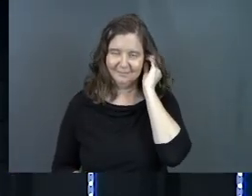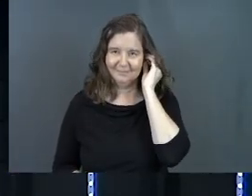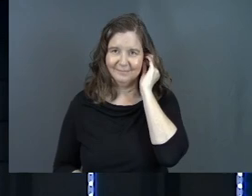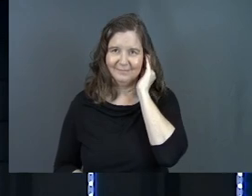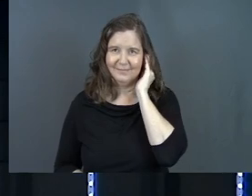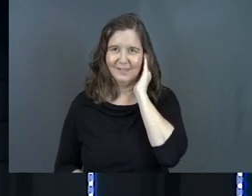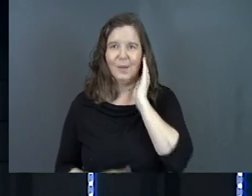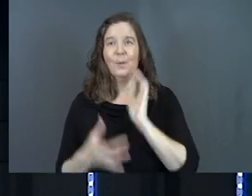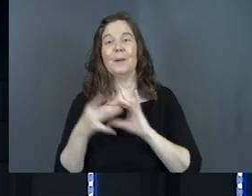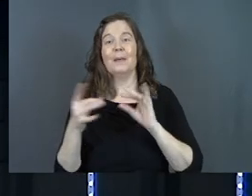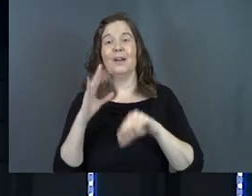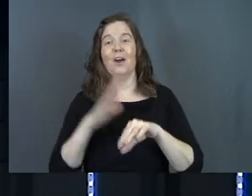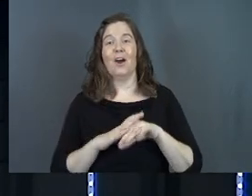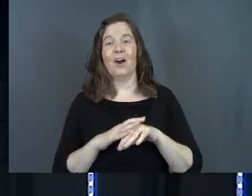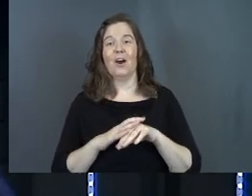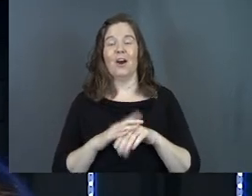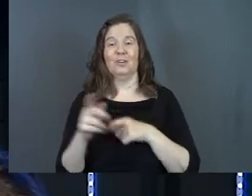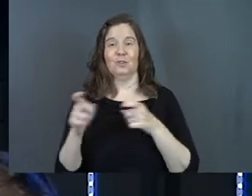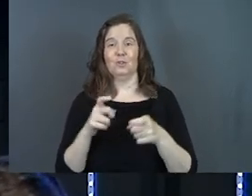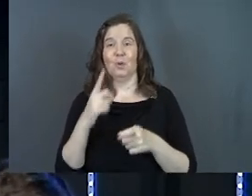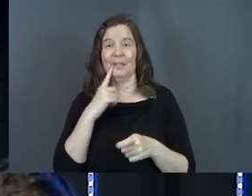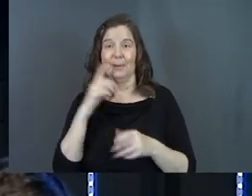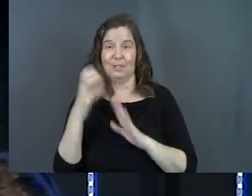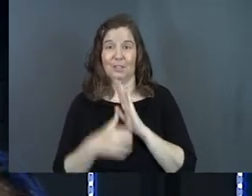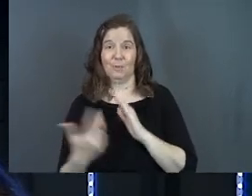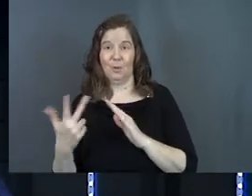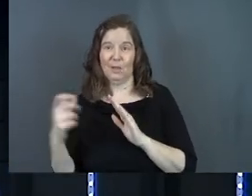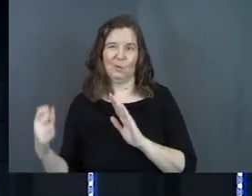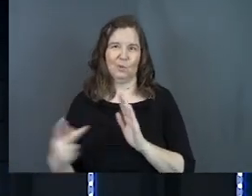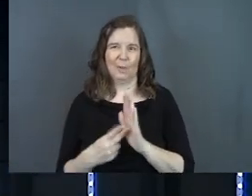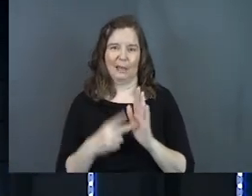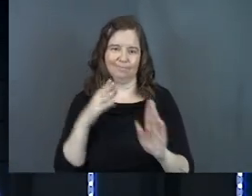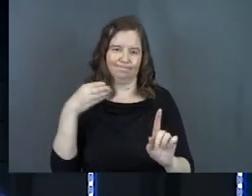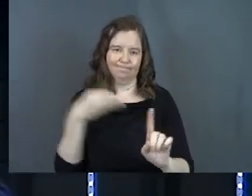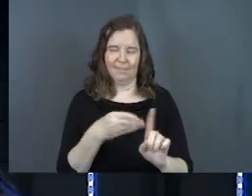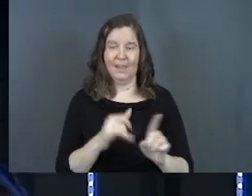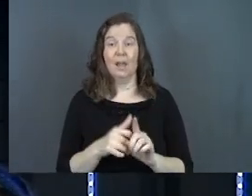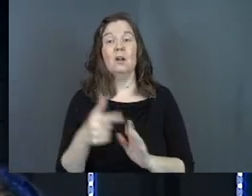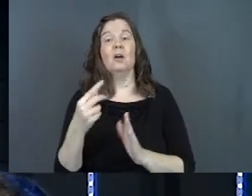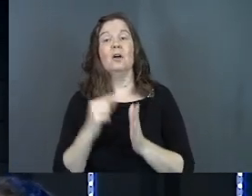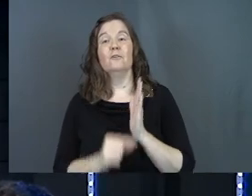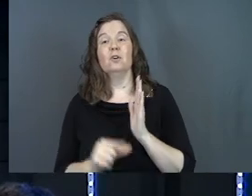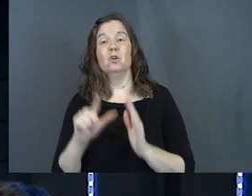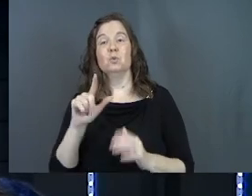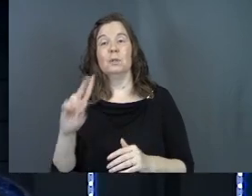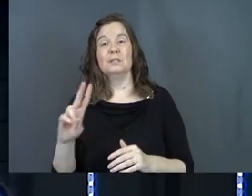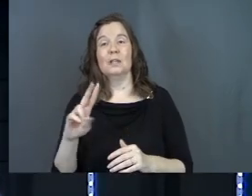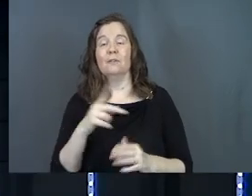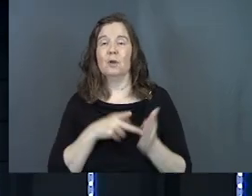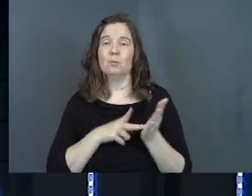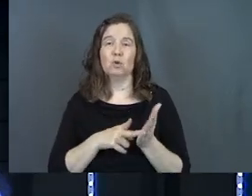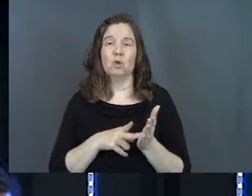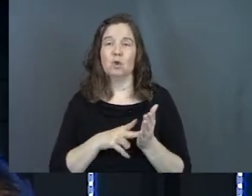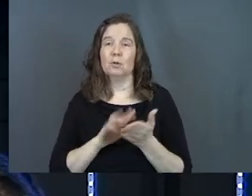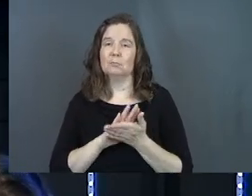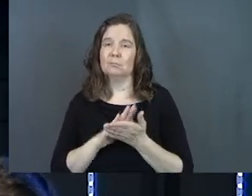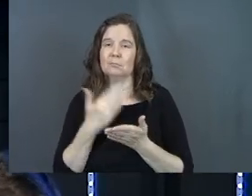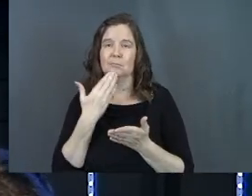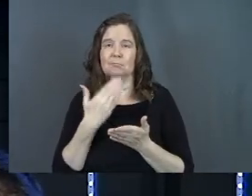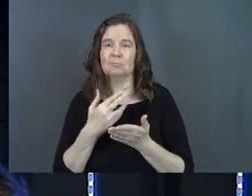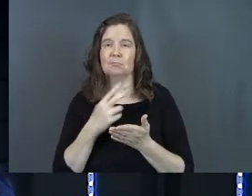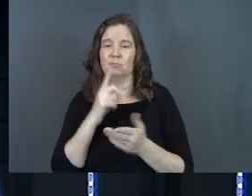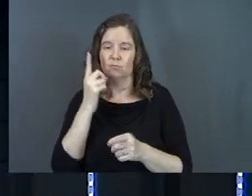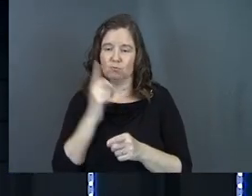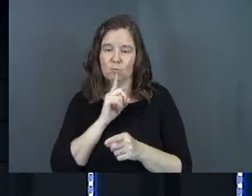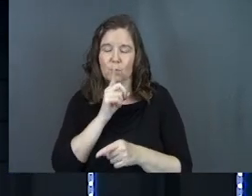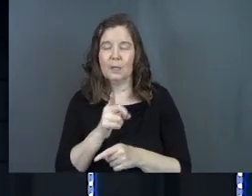We're going to do a whole message on taming the tongue in chapter 3 because he goes back after it. Verse 27. Pure and genuine religion in the sight of God. The